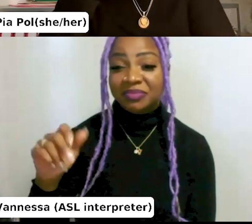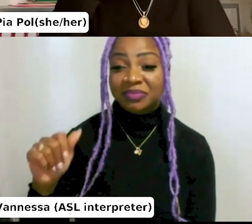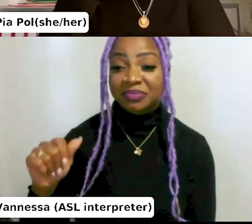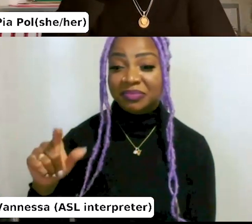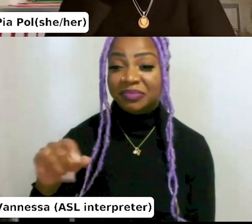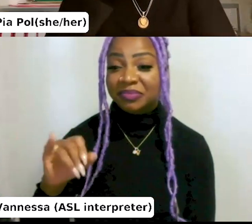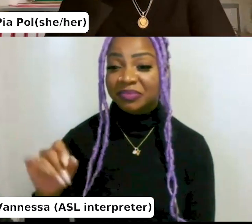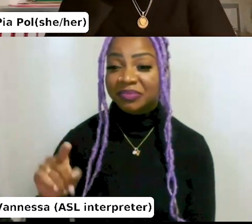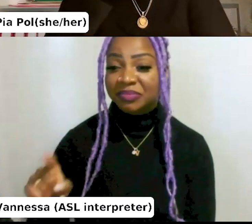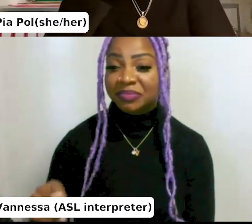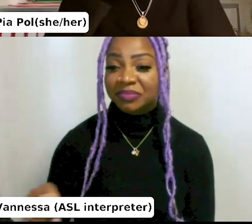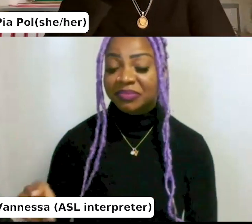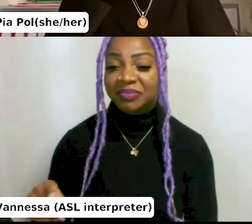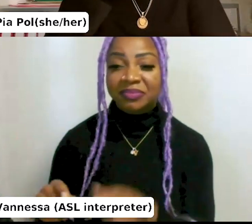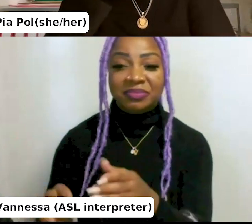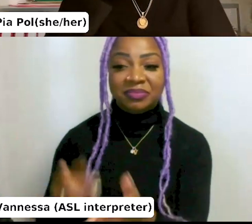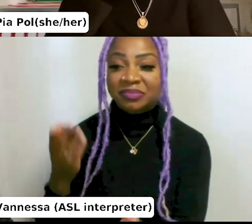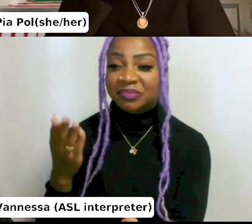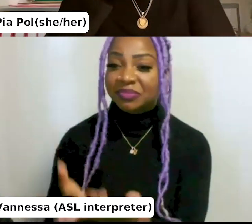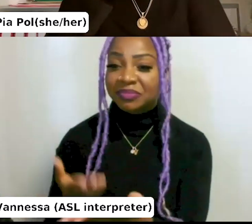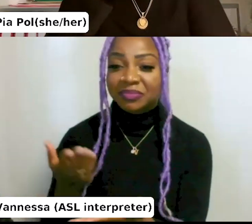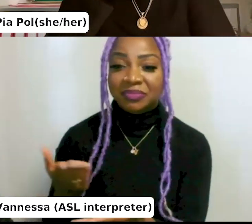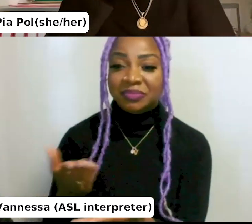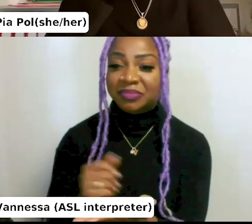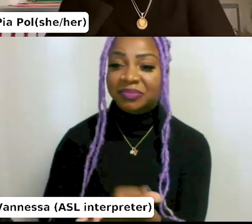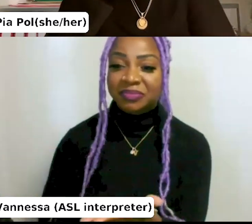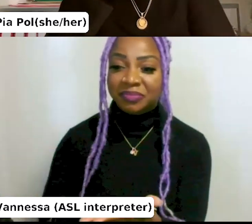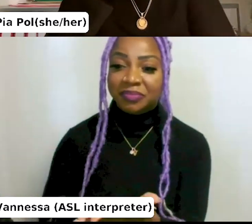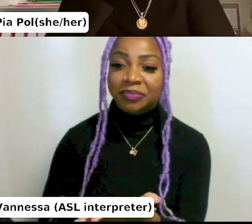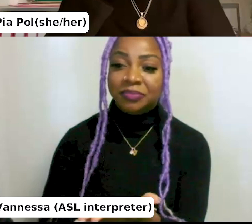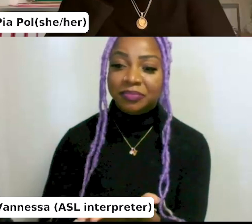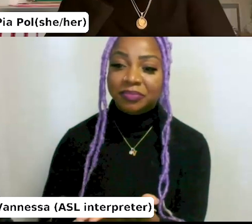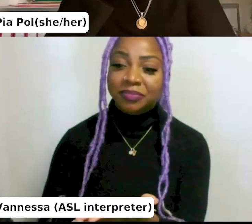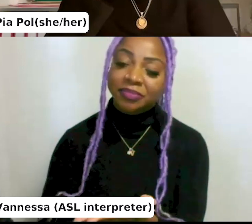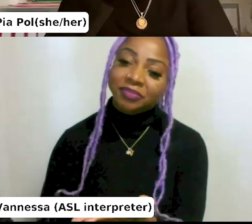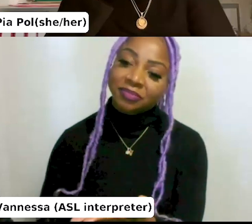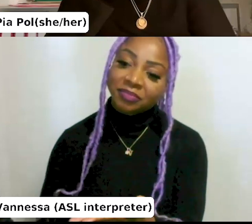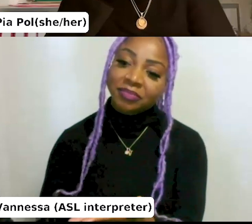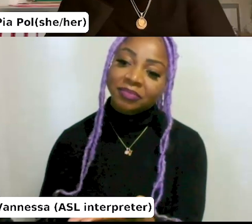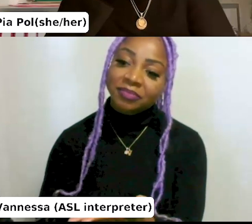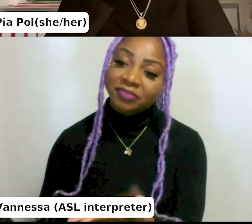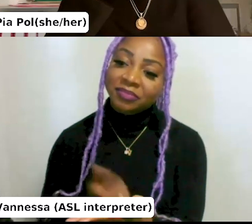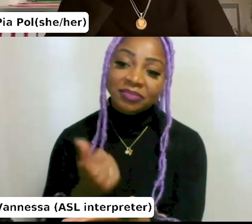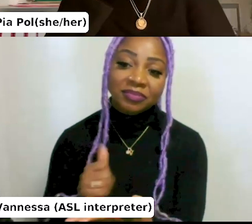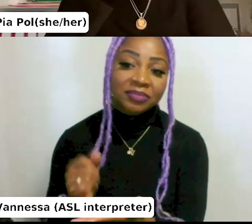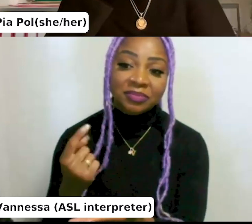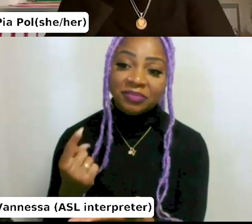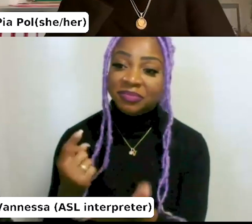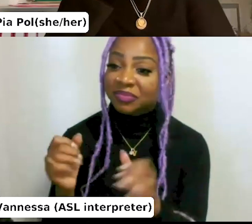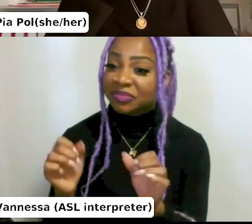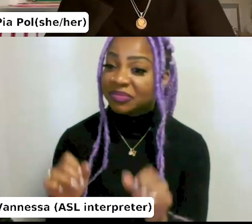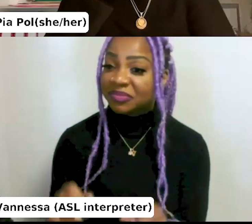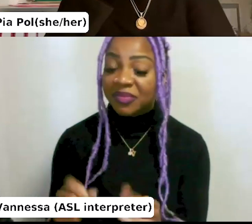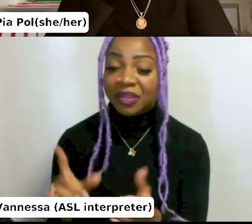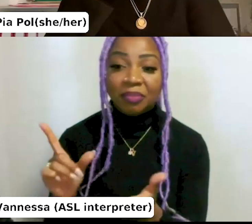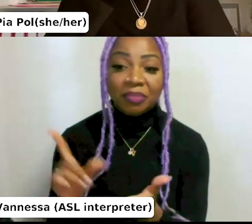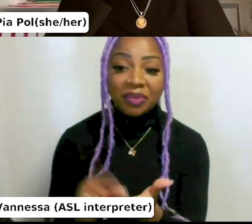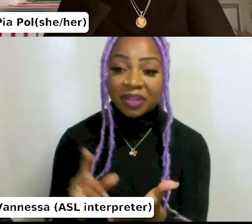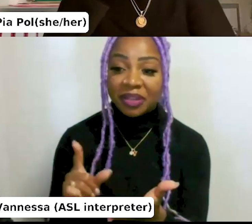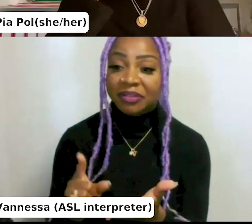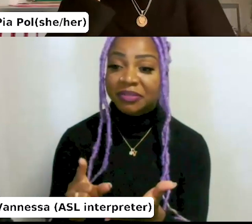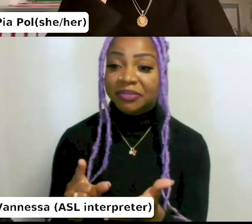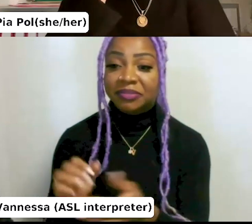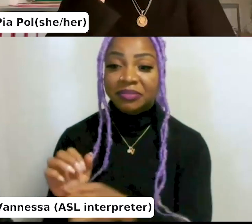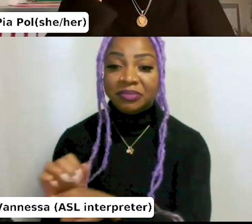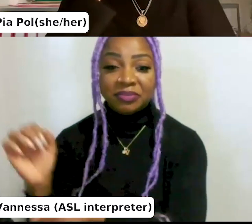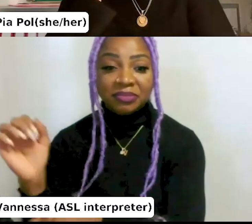that it's just a very meaningful and very useful vessel, you know, that anyone can kind of print and you can ship